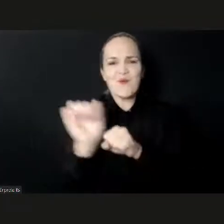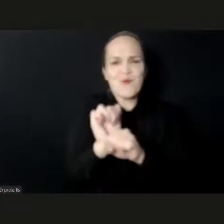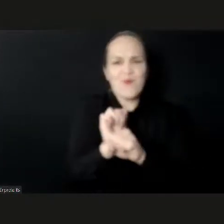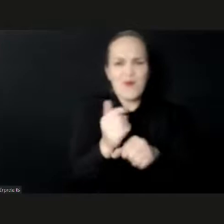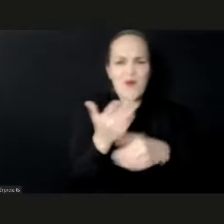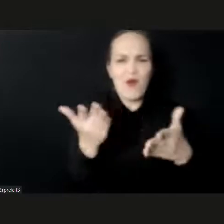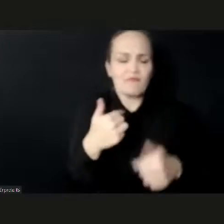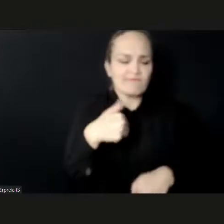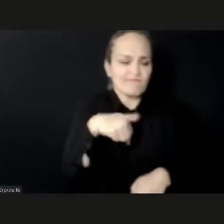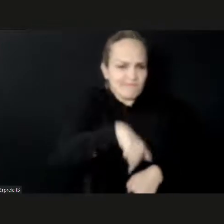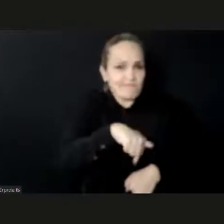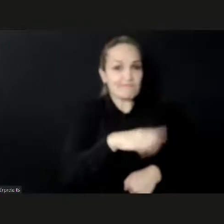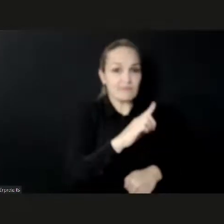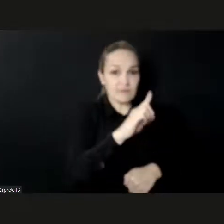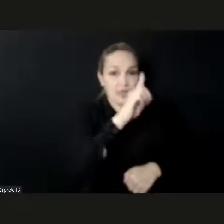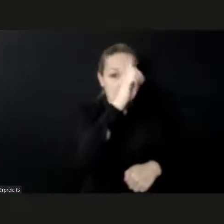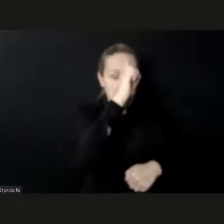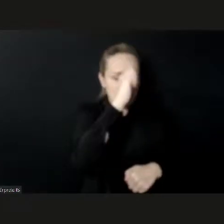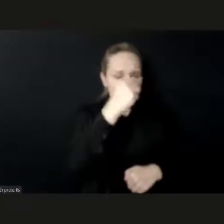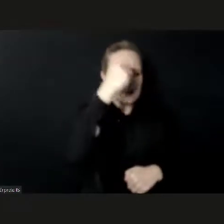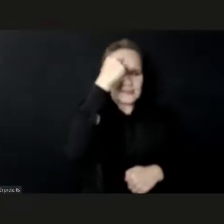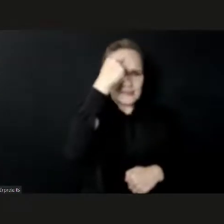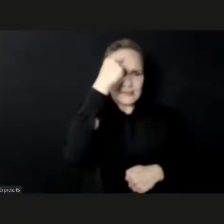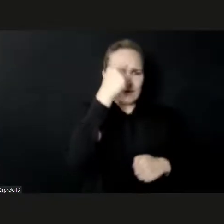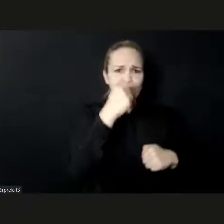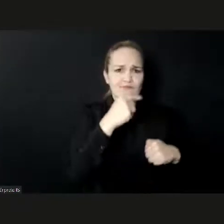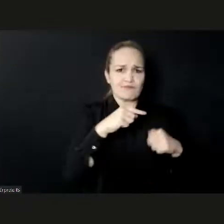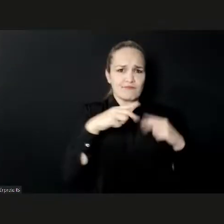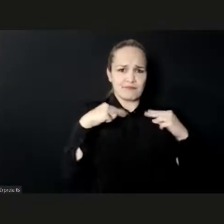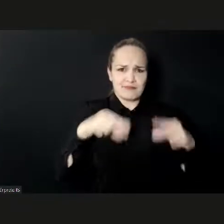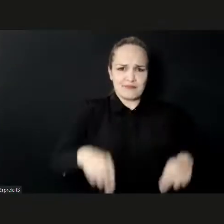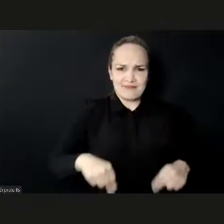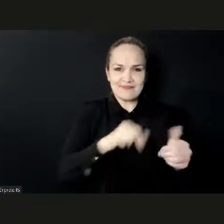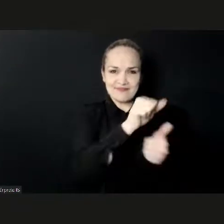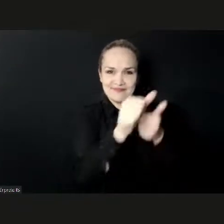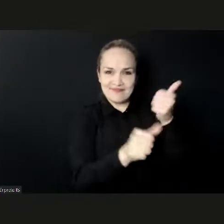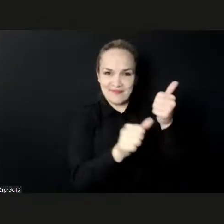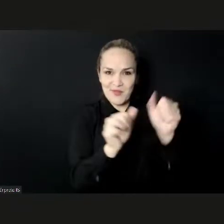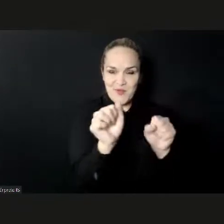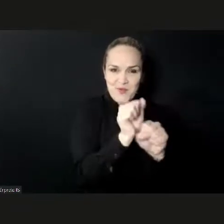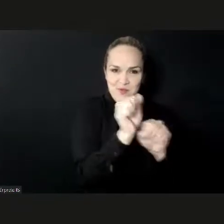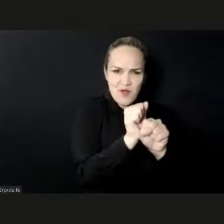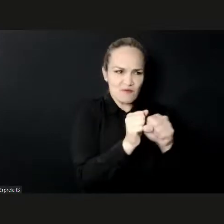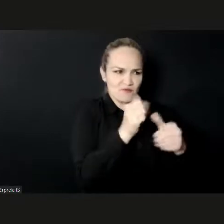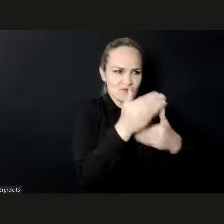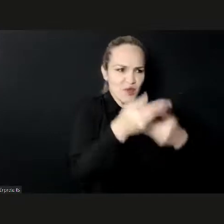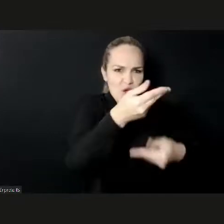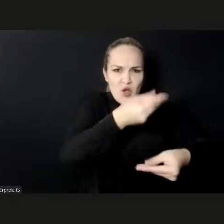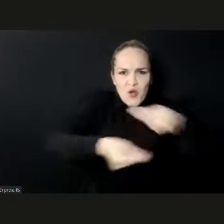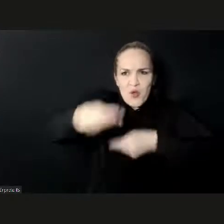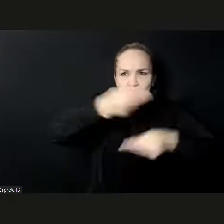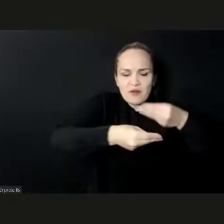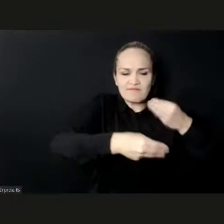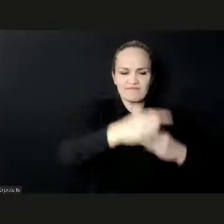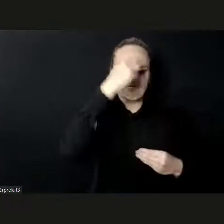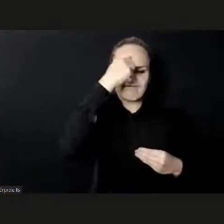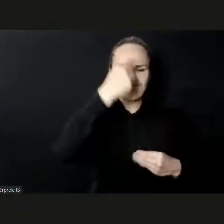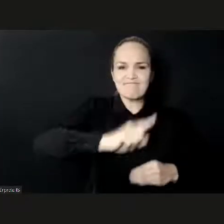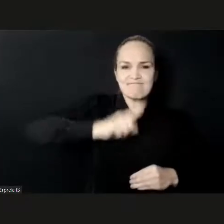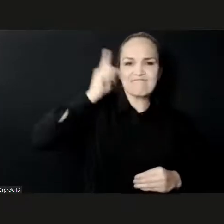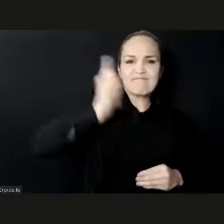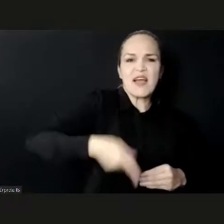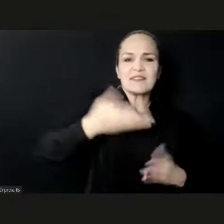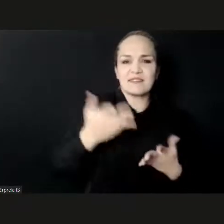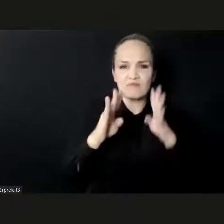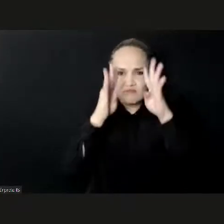cooperation portfolio. It's still relatively new. We started cooperation about three years ago, so I would like to share